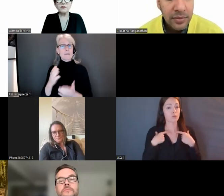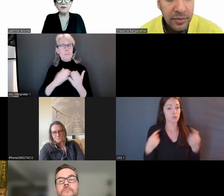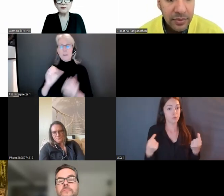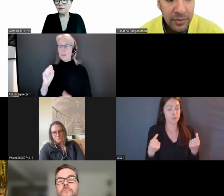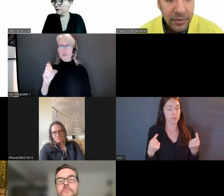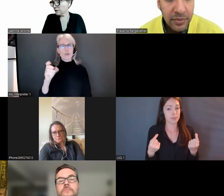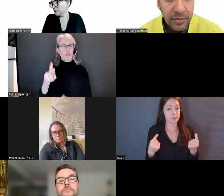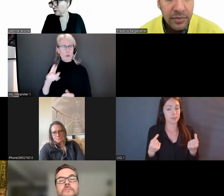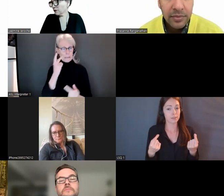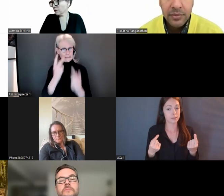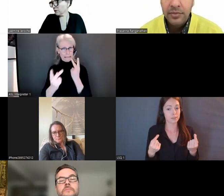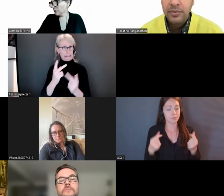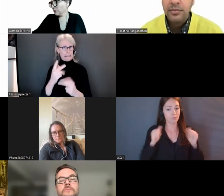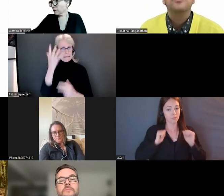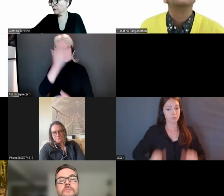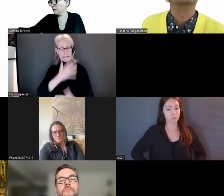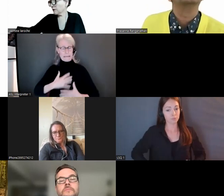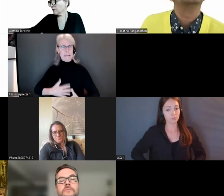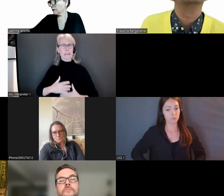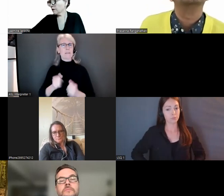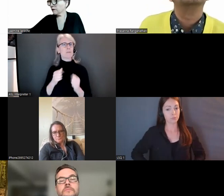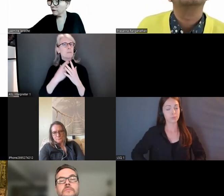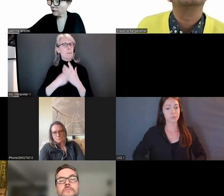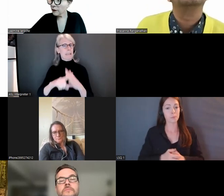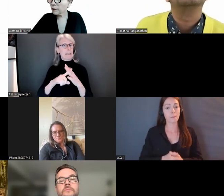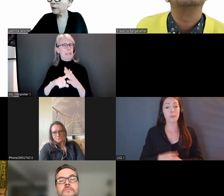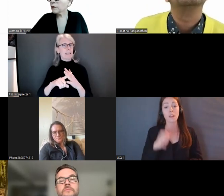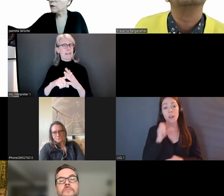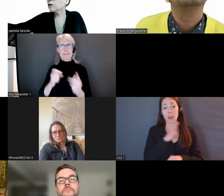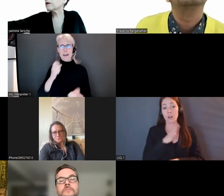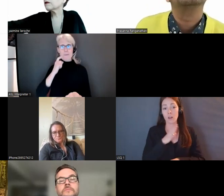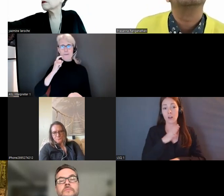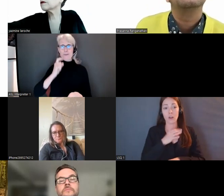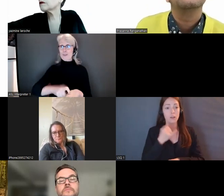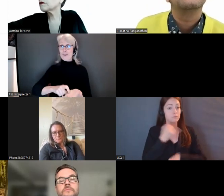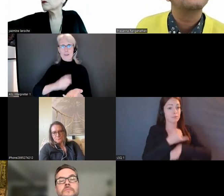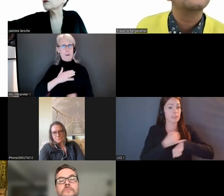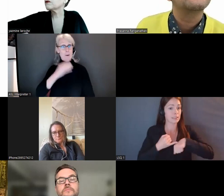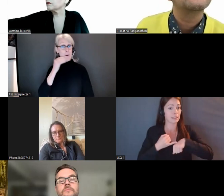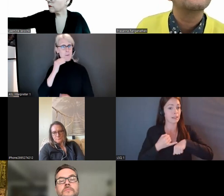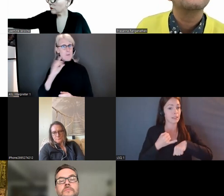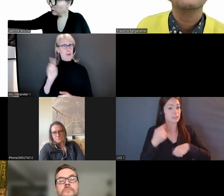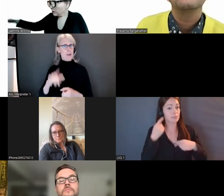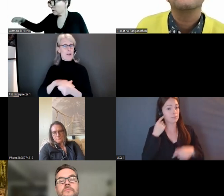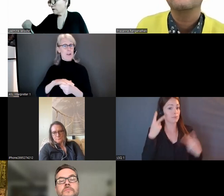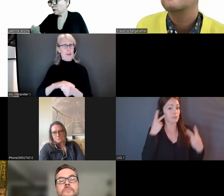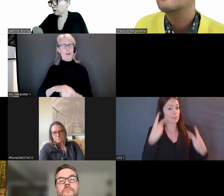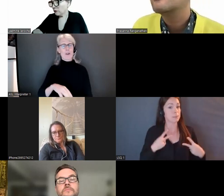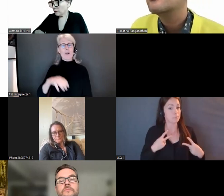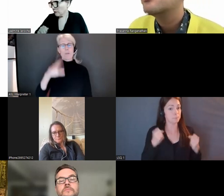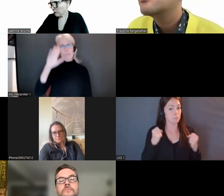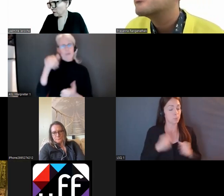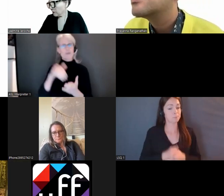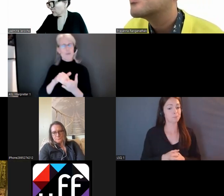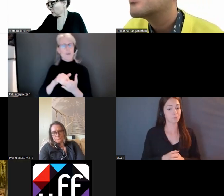would like to begin this session by acknowledging that I'm joining you from my home in Jojage, or Montreal,